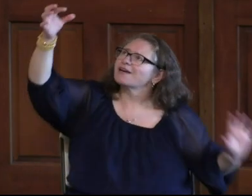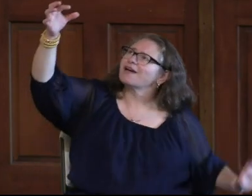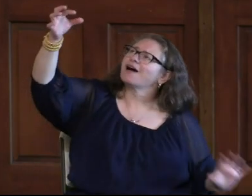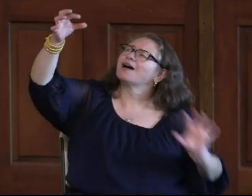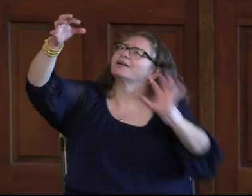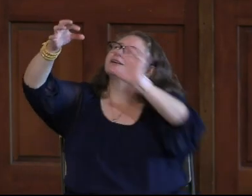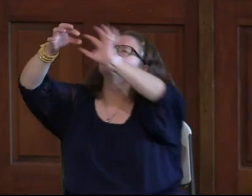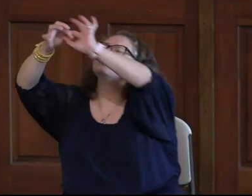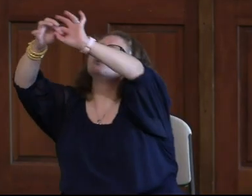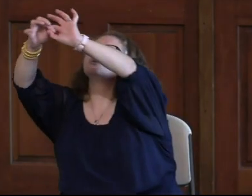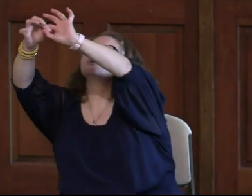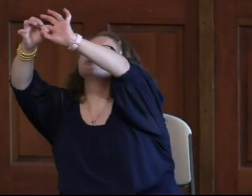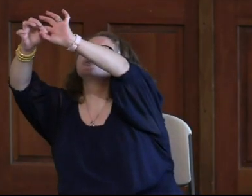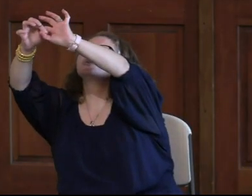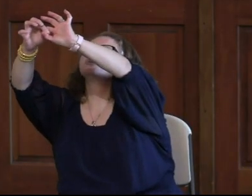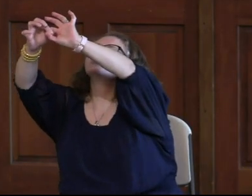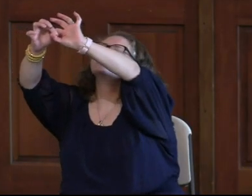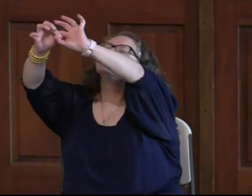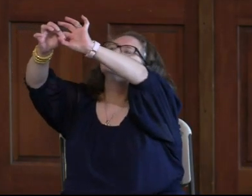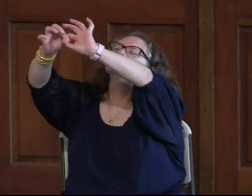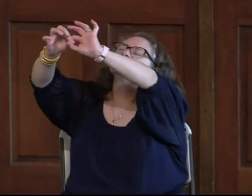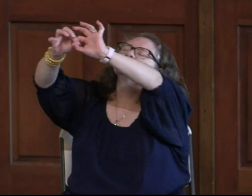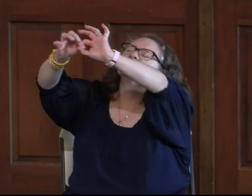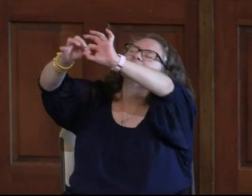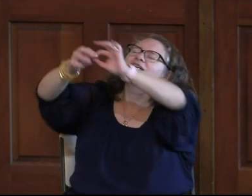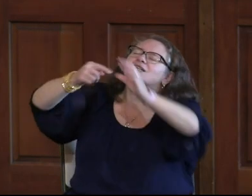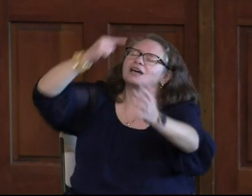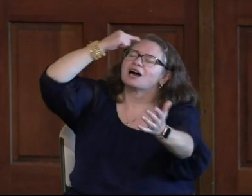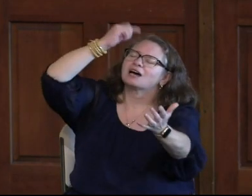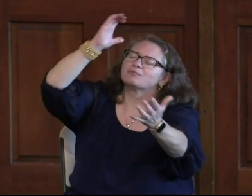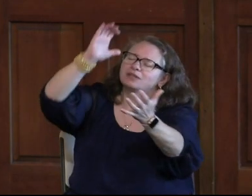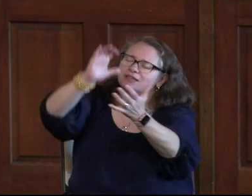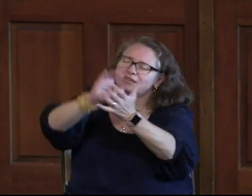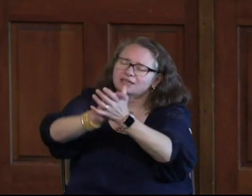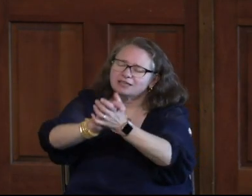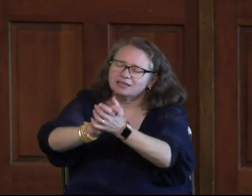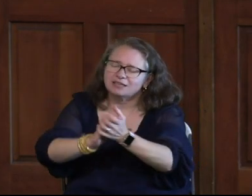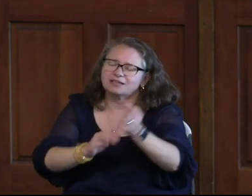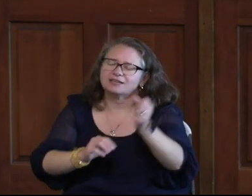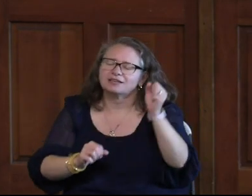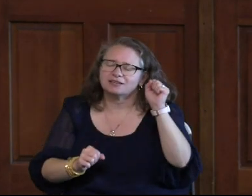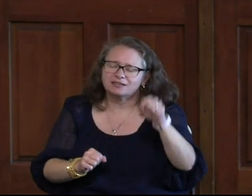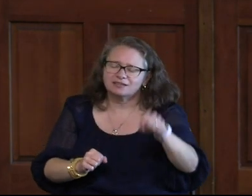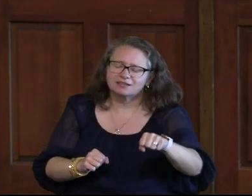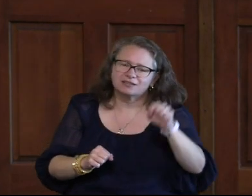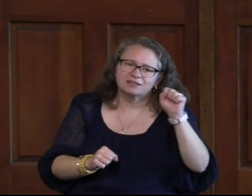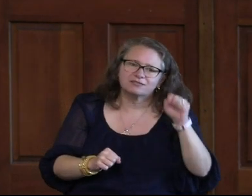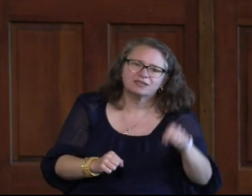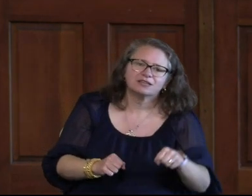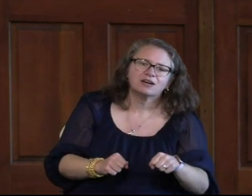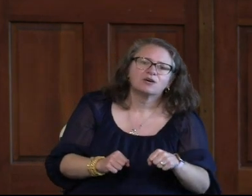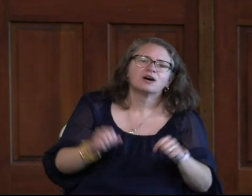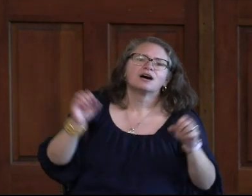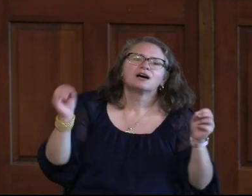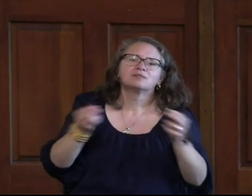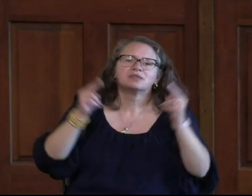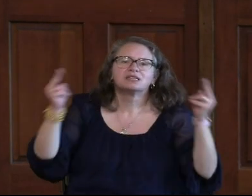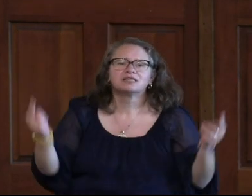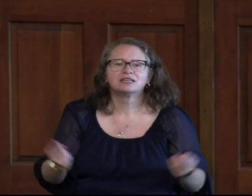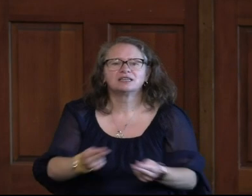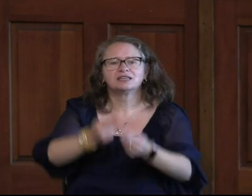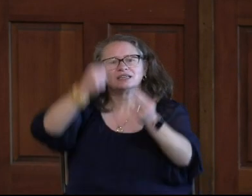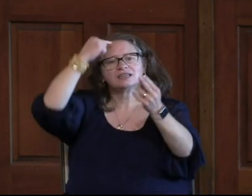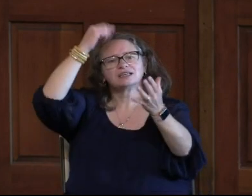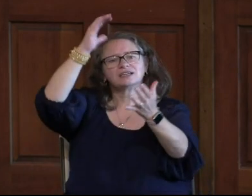you say I am yours And I believe, oh I